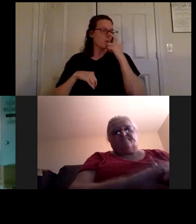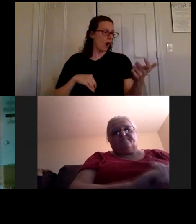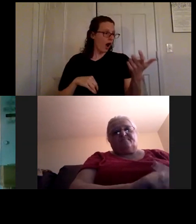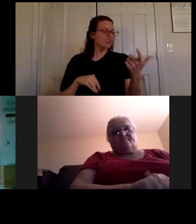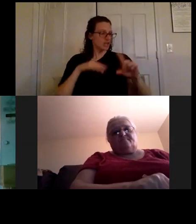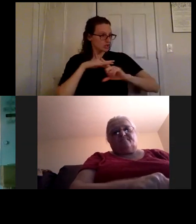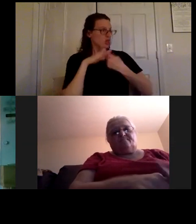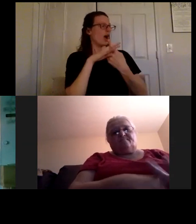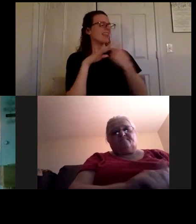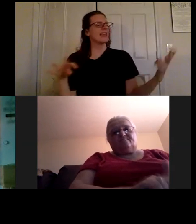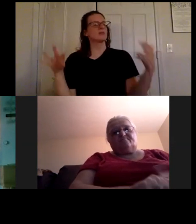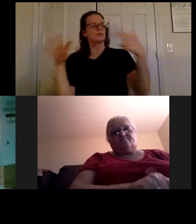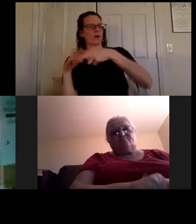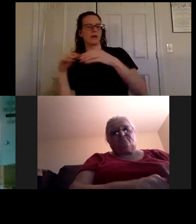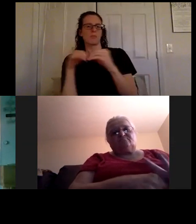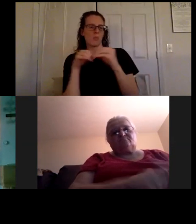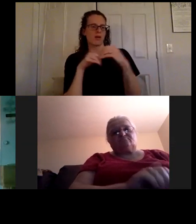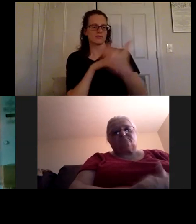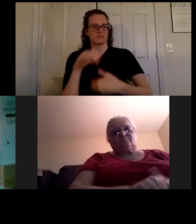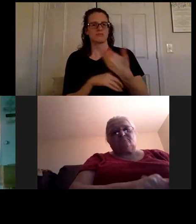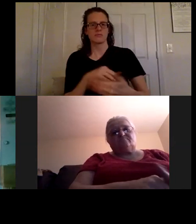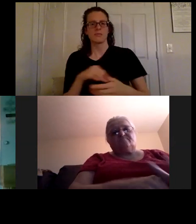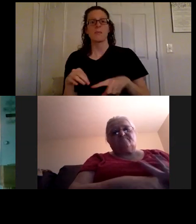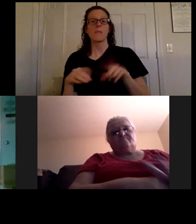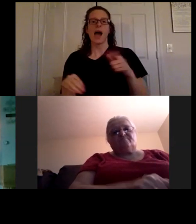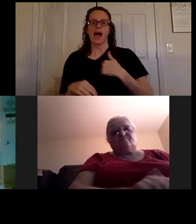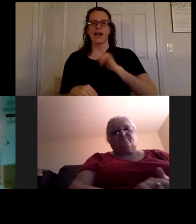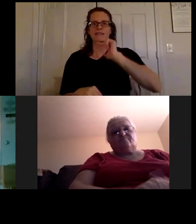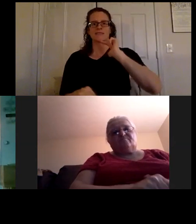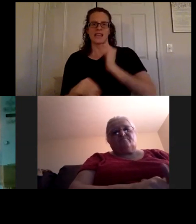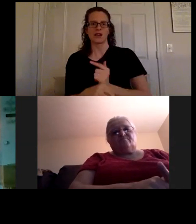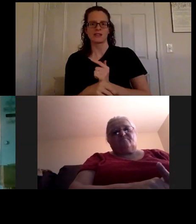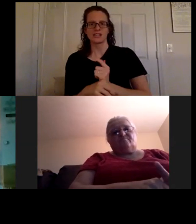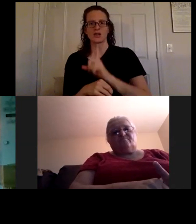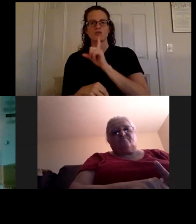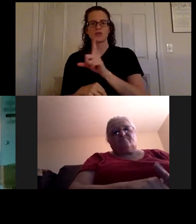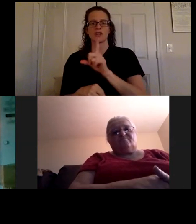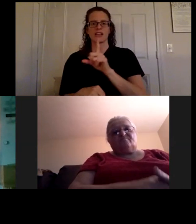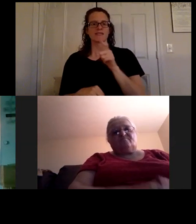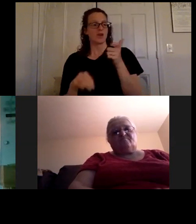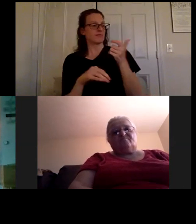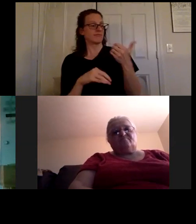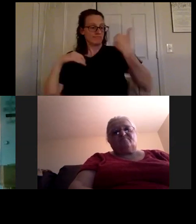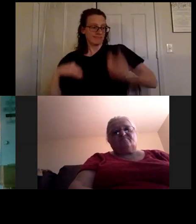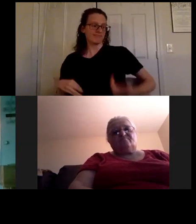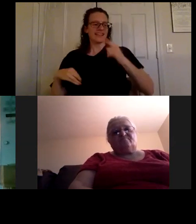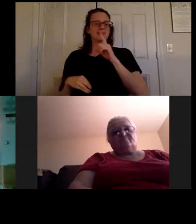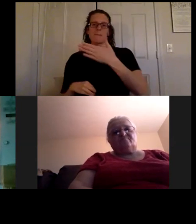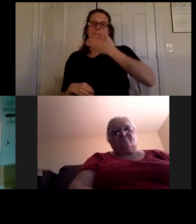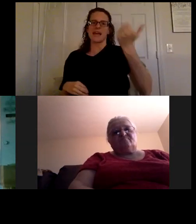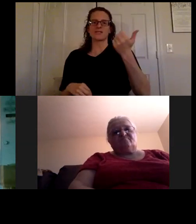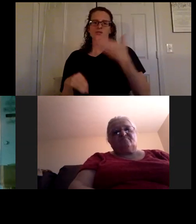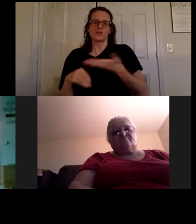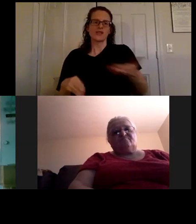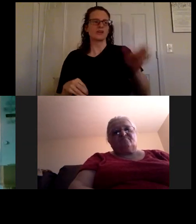um but i i guarantee you you're going to be like the best resource for your friends um they will come